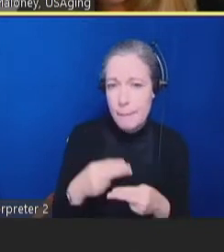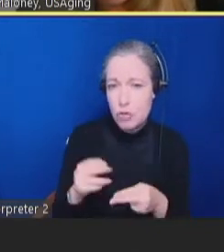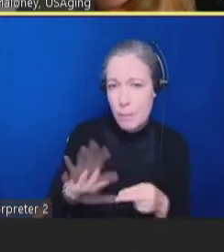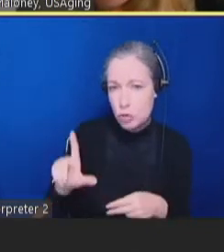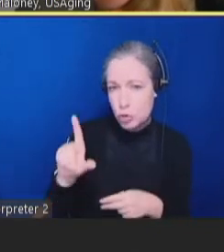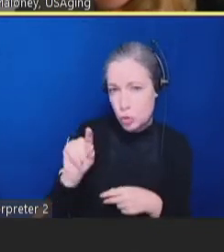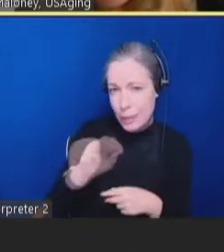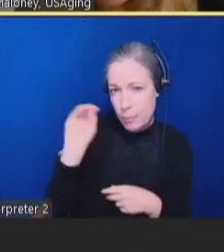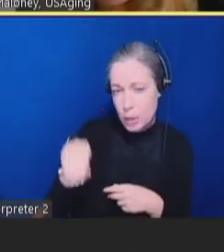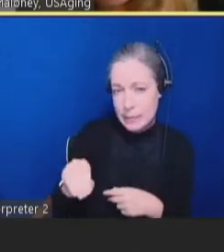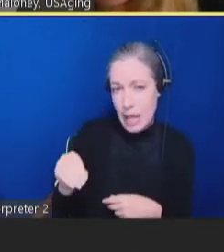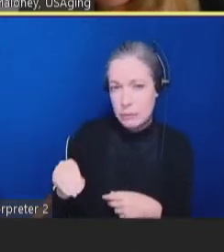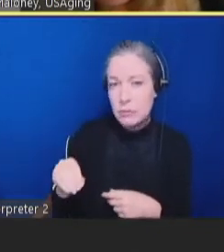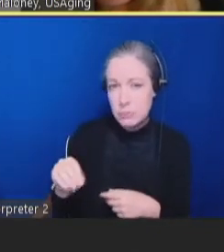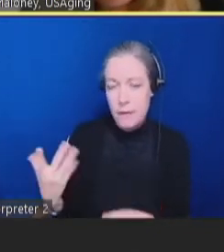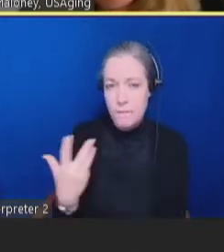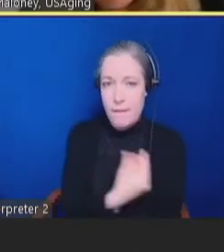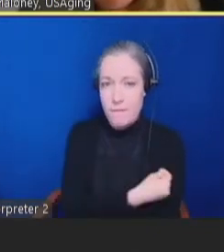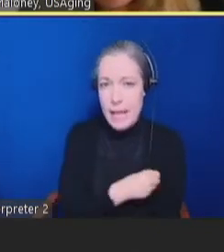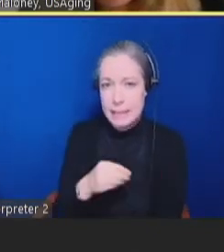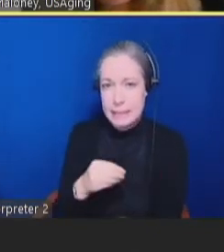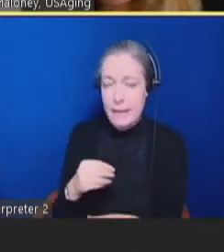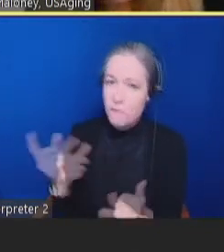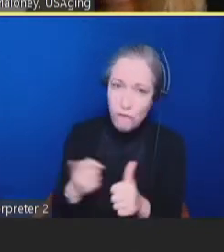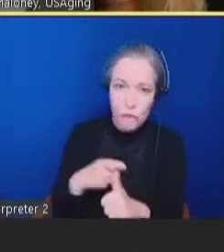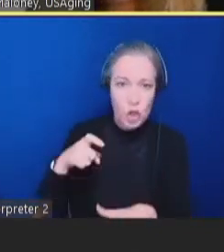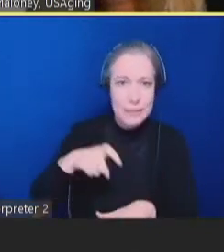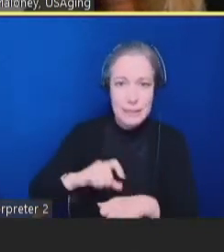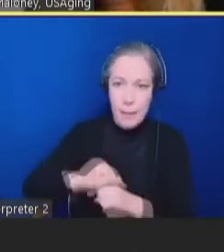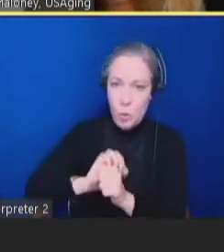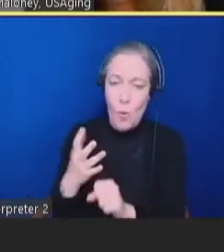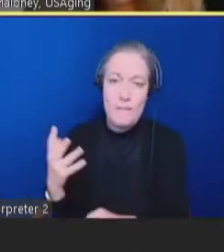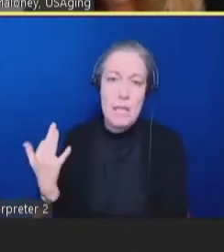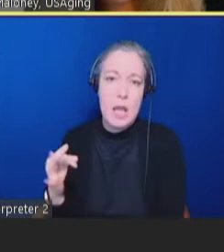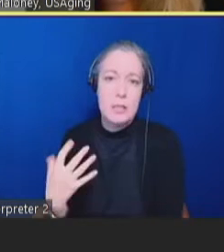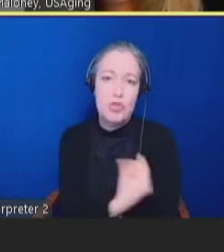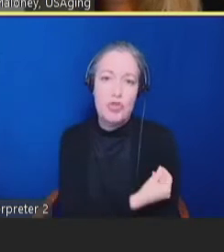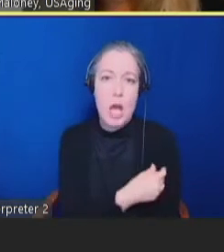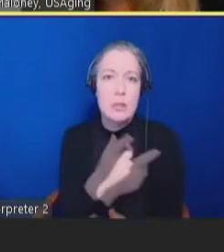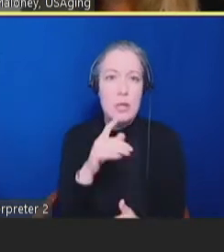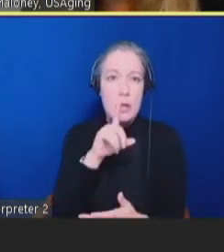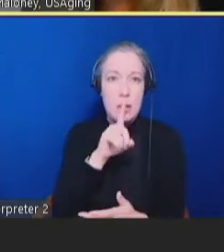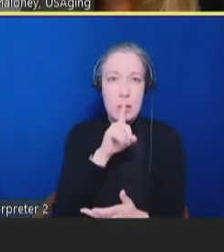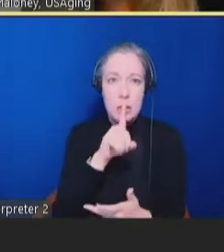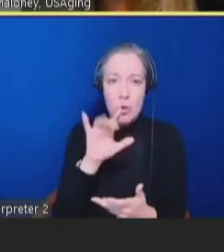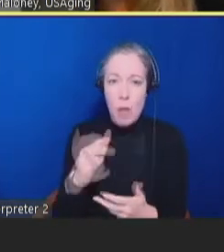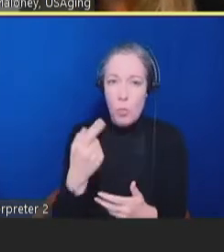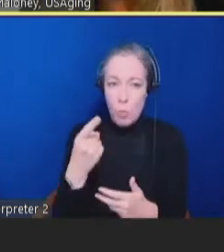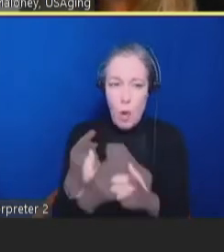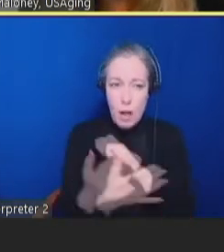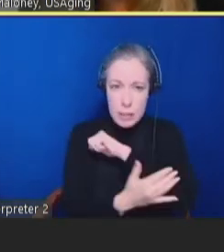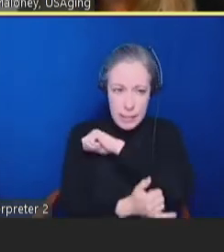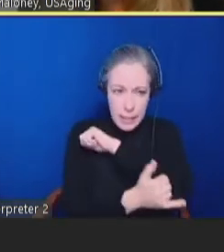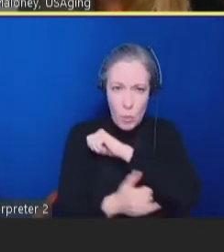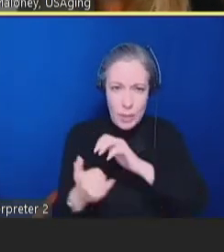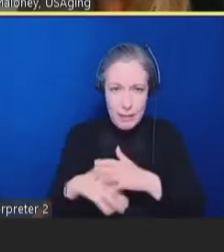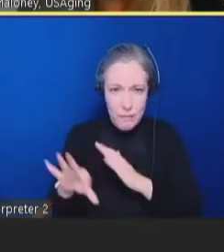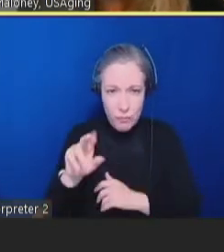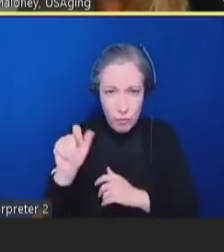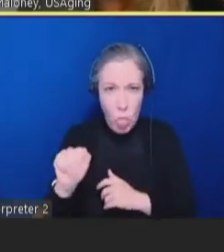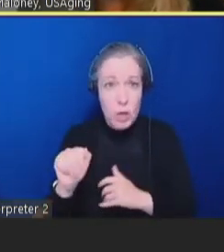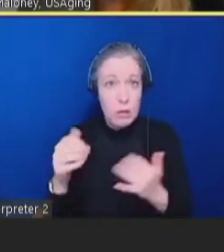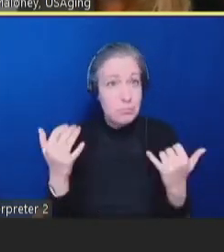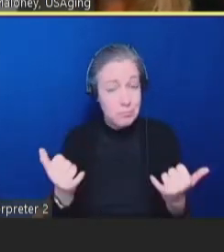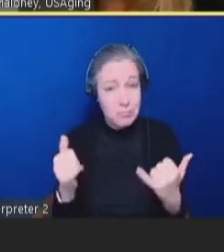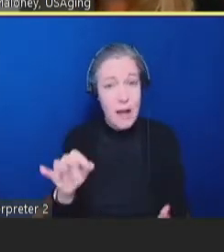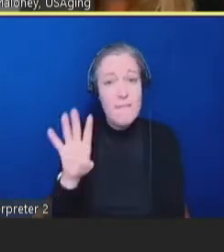COVID vaccines administered are first time COVID shots. We have one county in Florida where they're actually at 48%